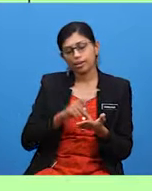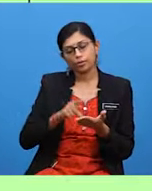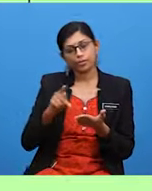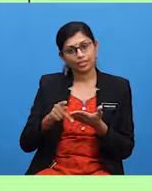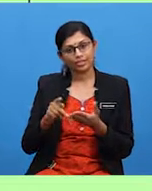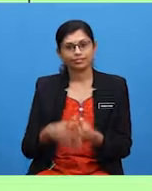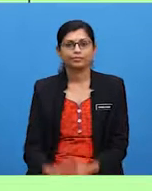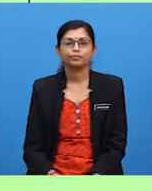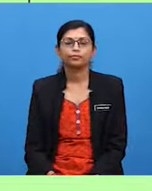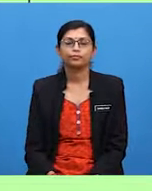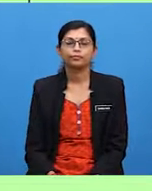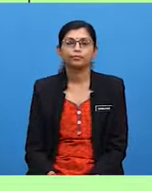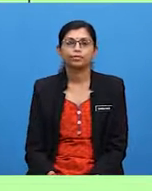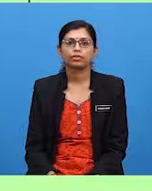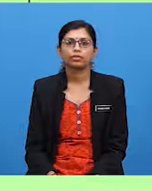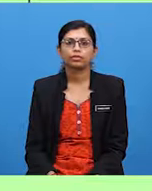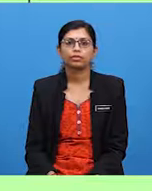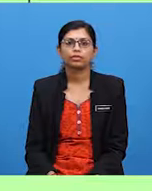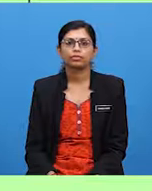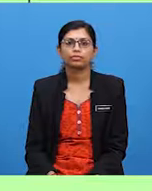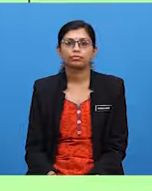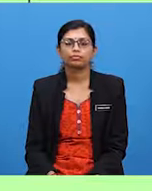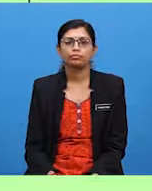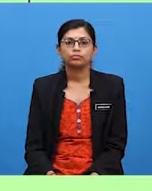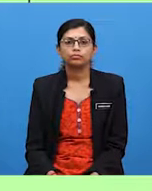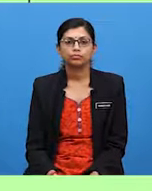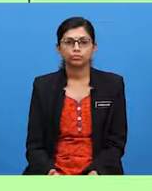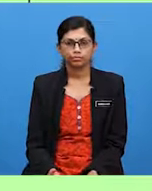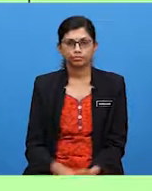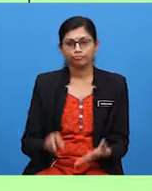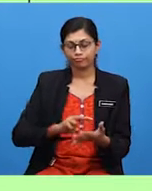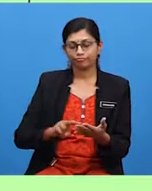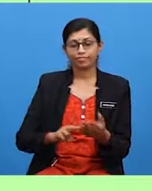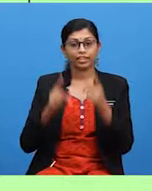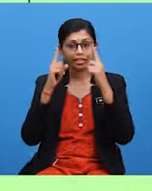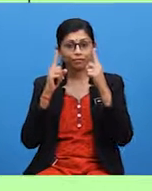We had a lot of fun on holiday.